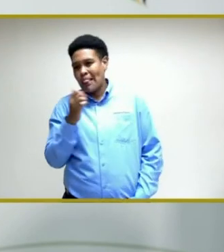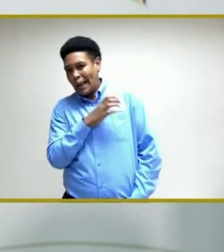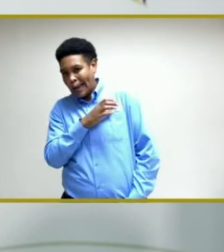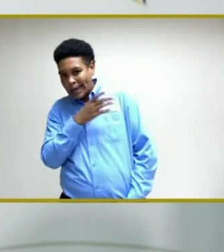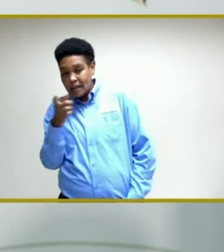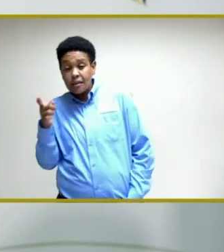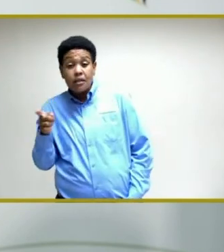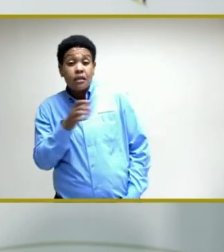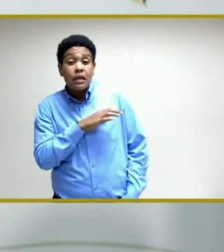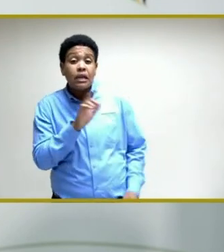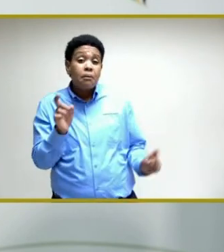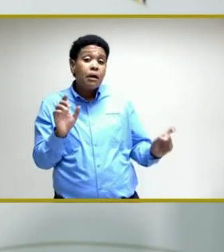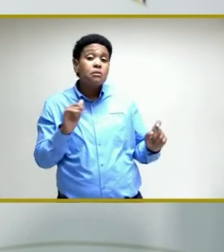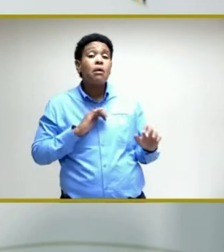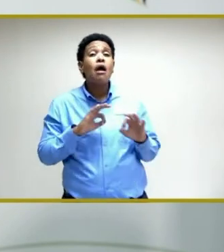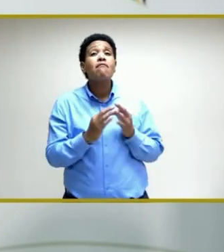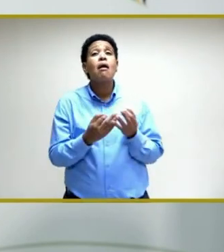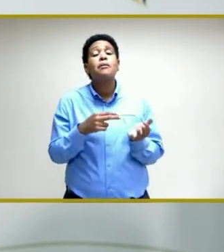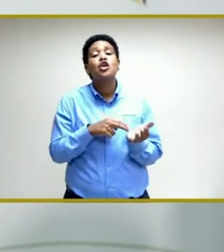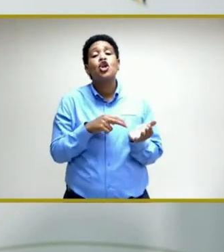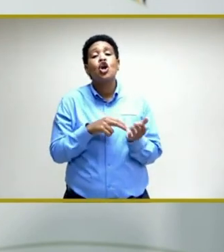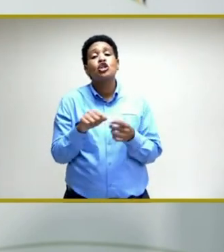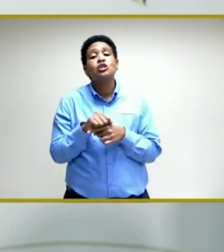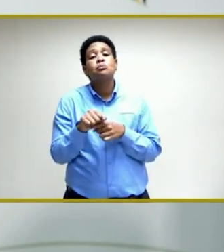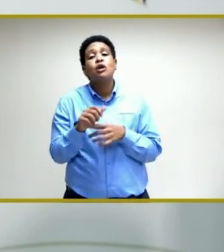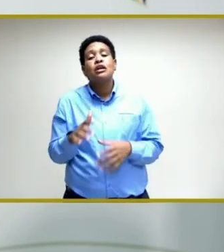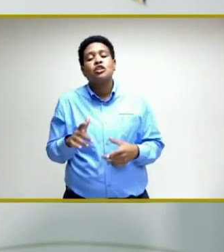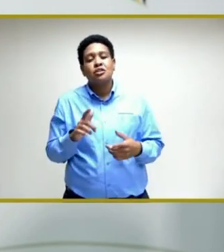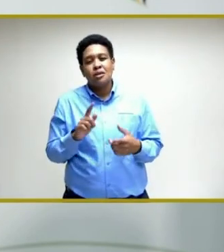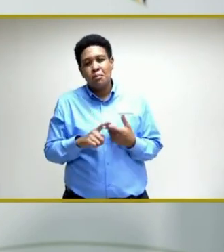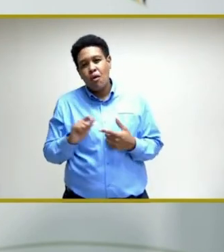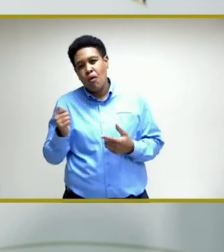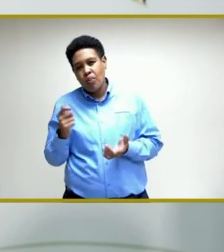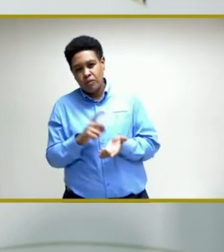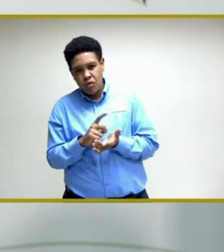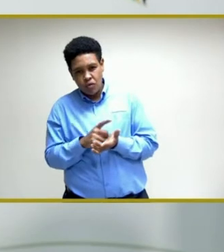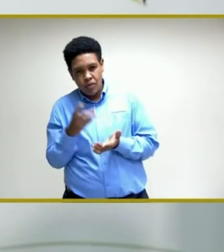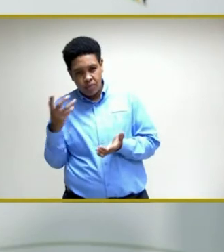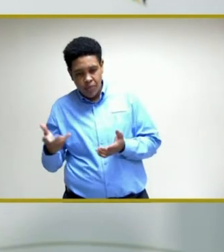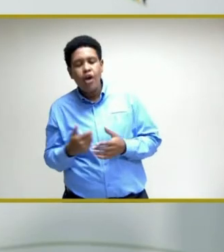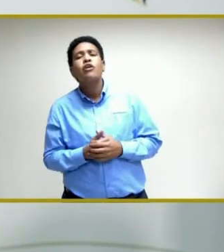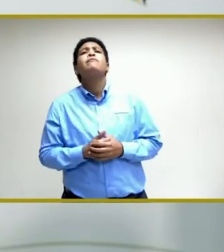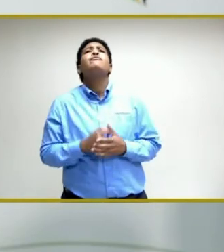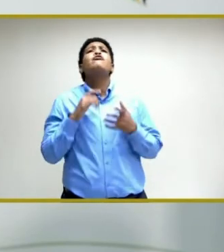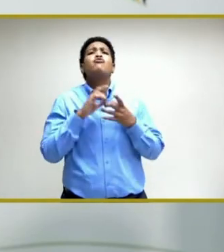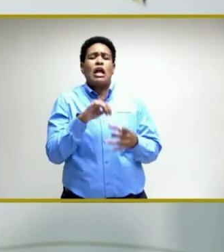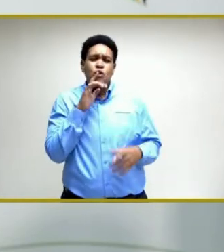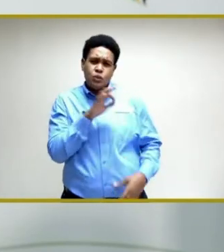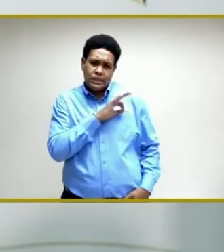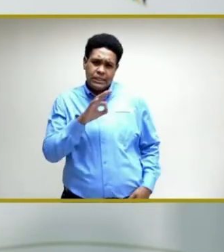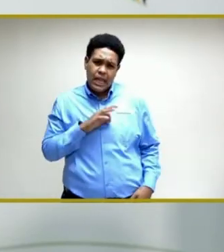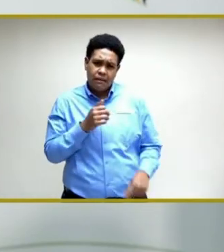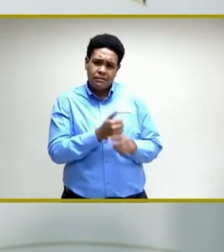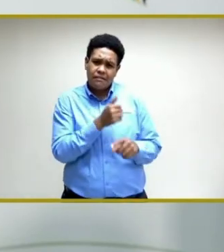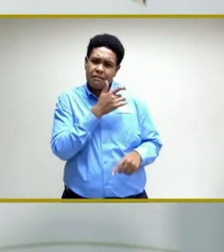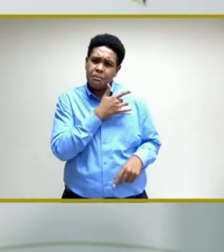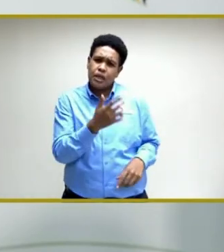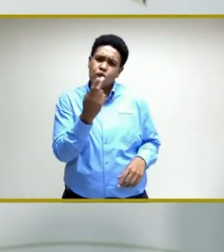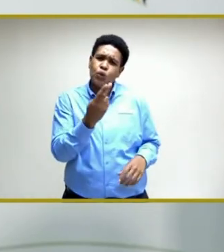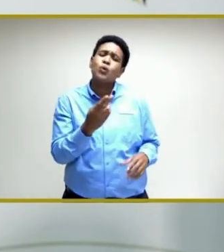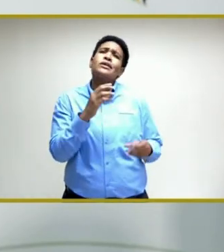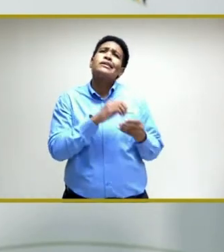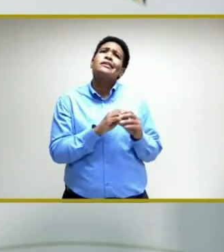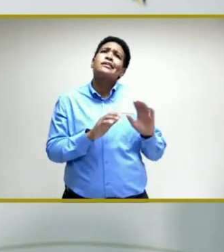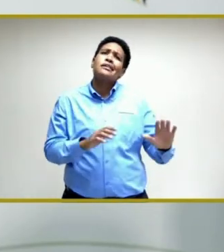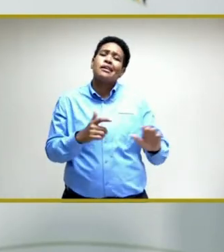or family nurse practitioners. In terms of the personnel that is utilized in